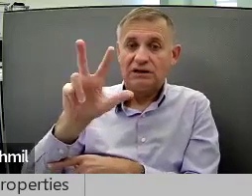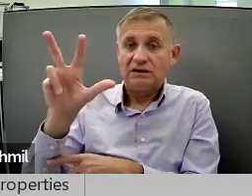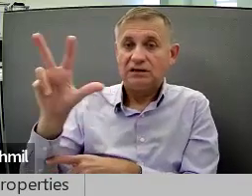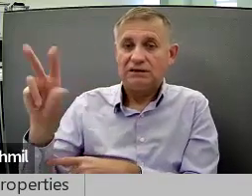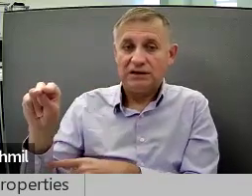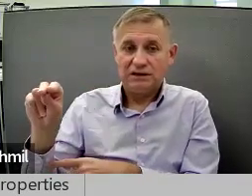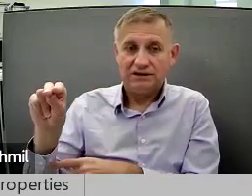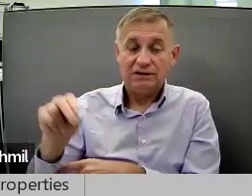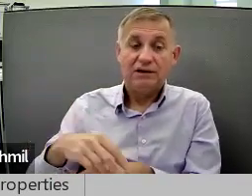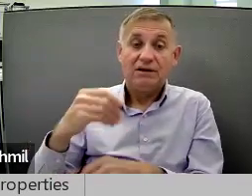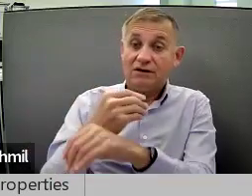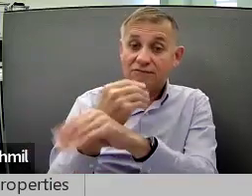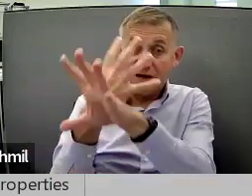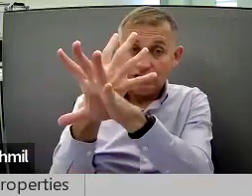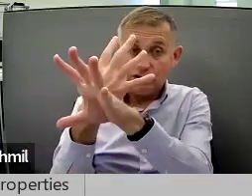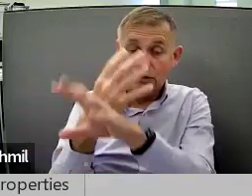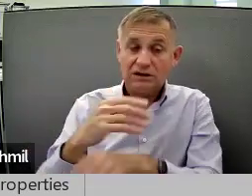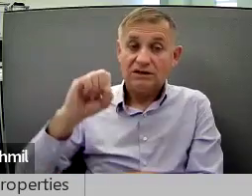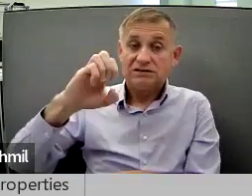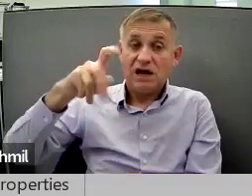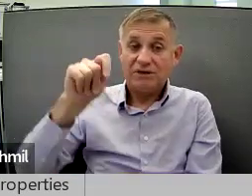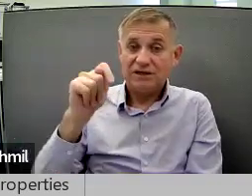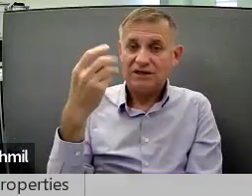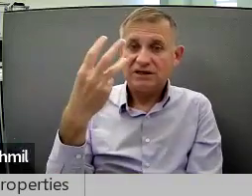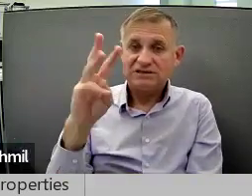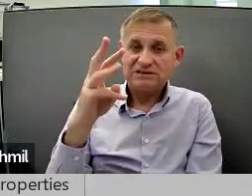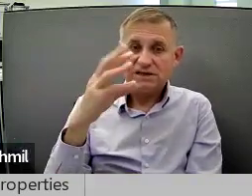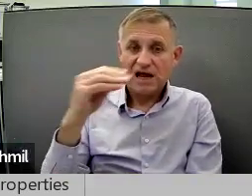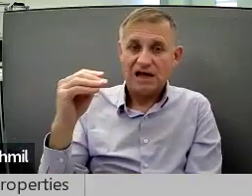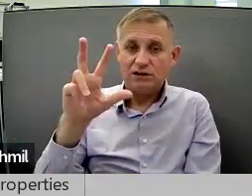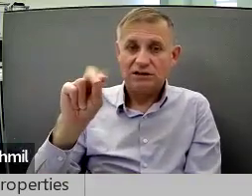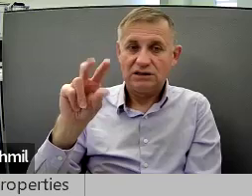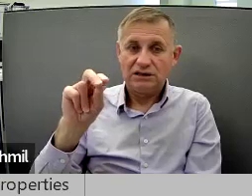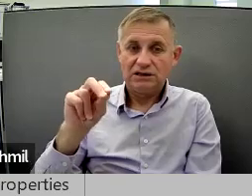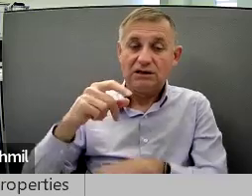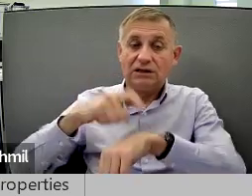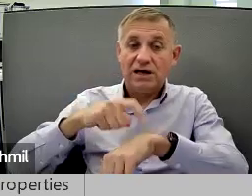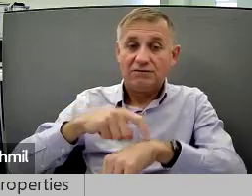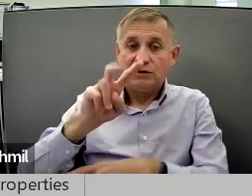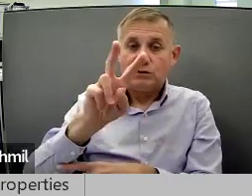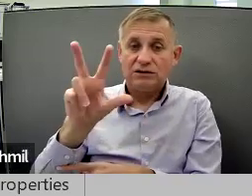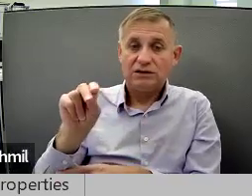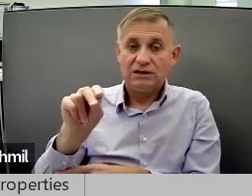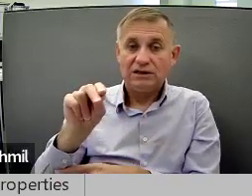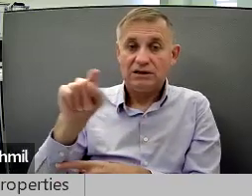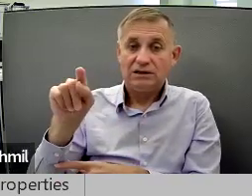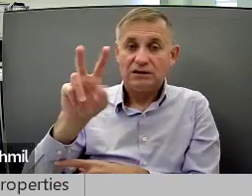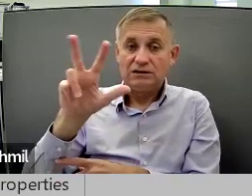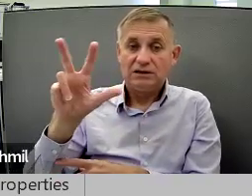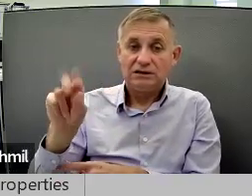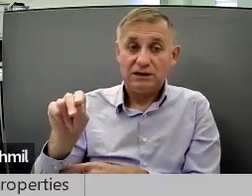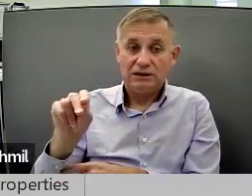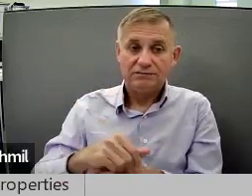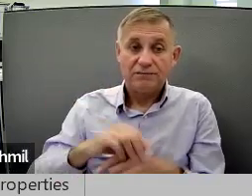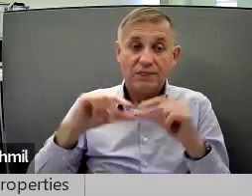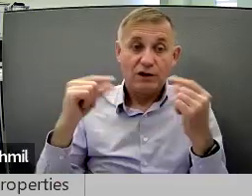to 3.30 p.m. Virtually, September 16th and 30th, 2.30 to